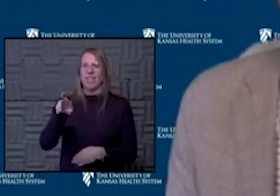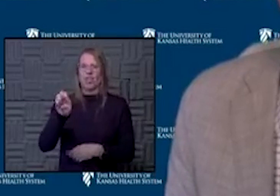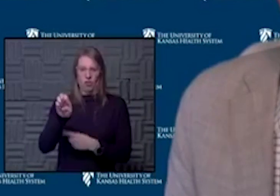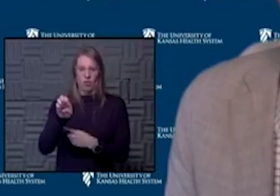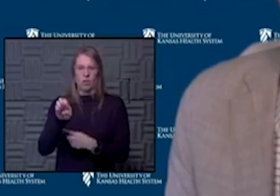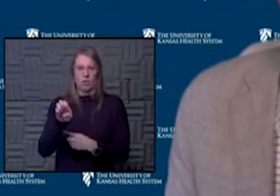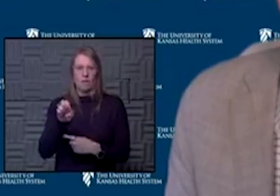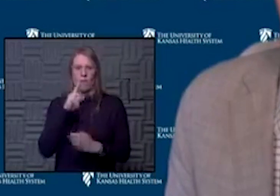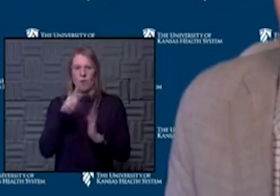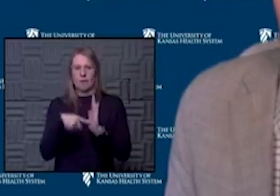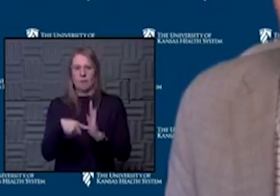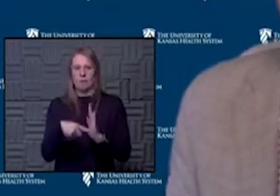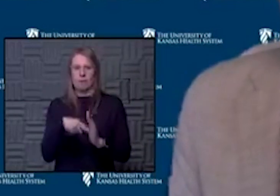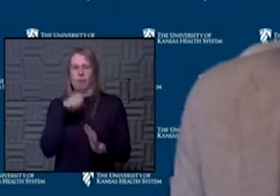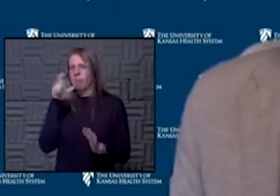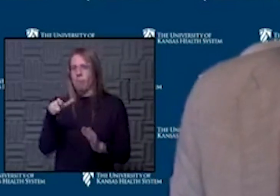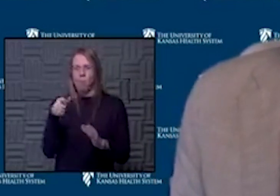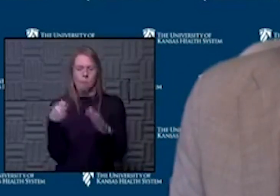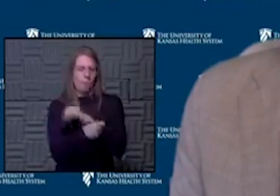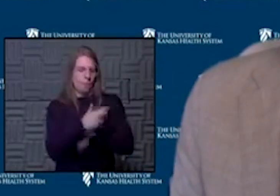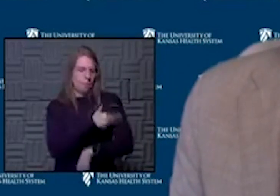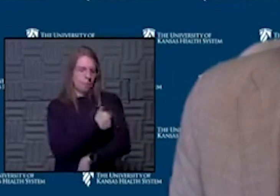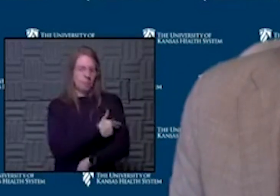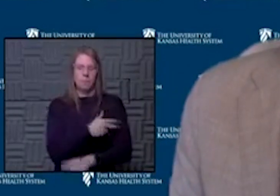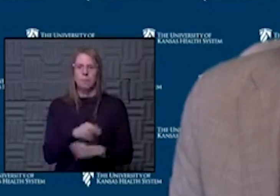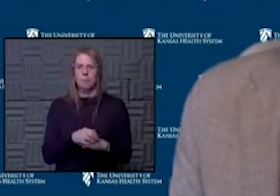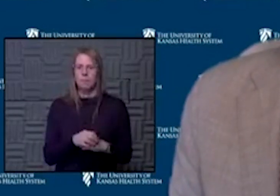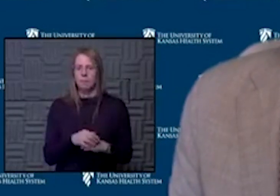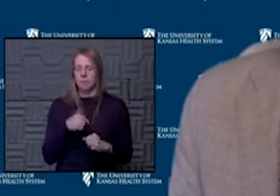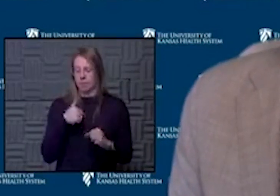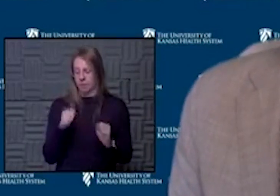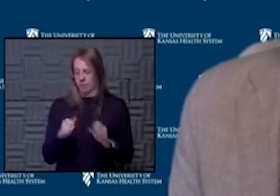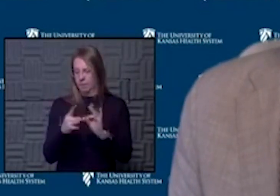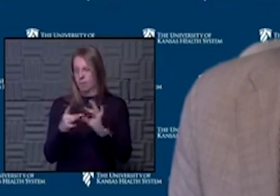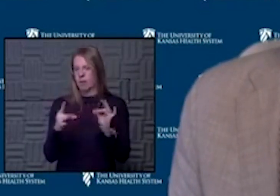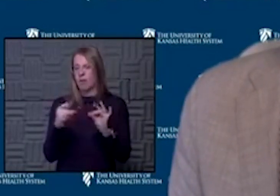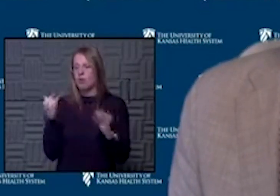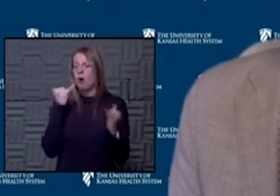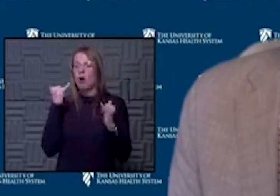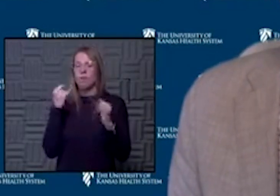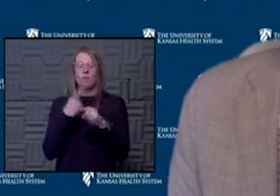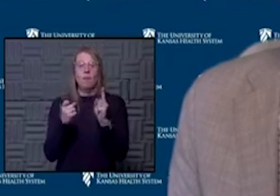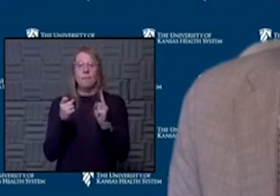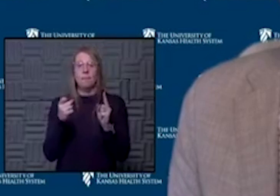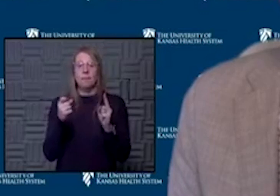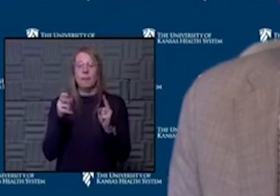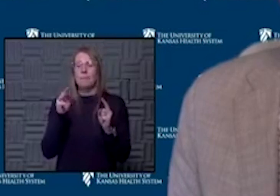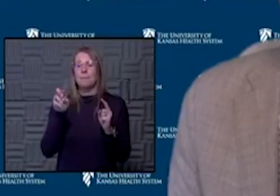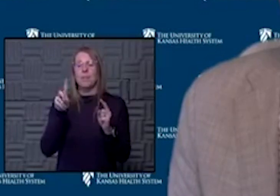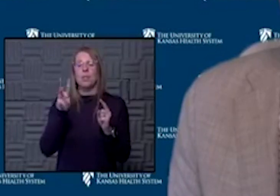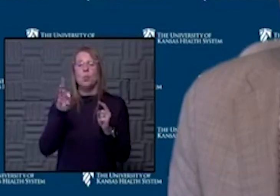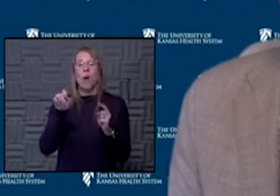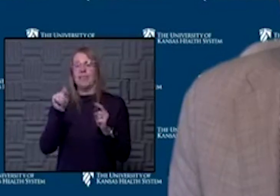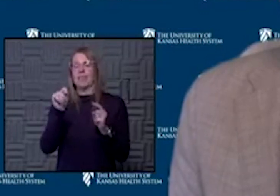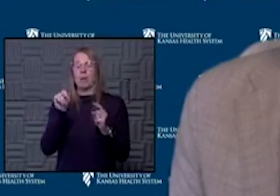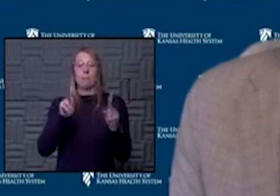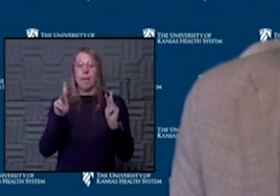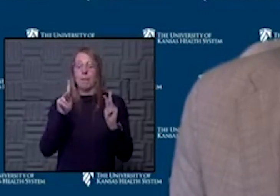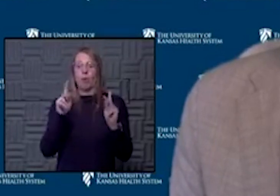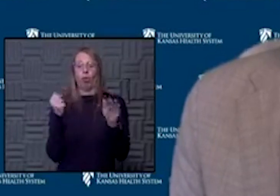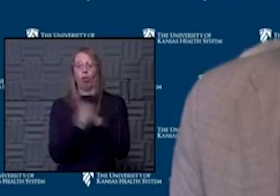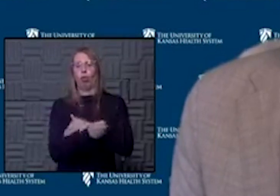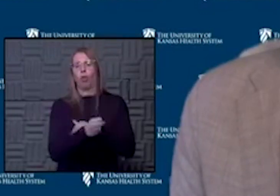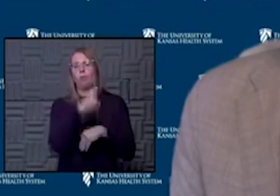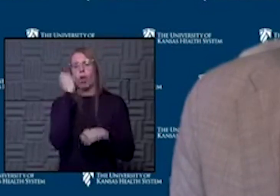you don't need to be in the hospital. And I can say with certainty that the calls we're getting from across the Midwest, there are not people in the hospital just